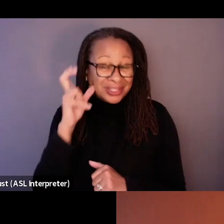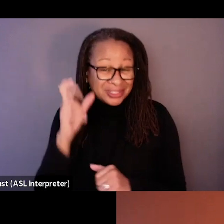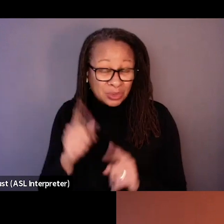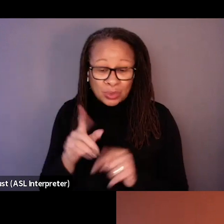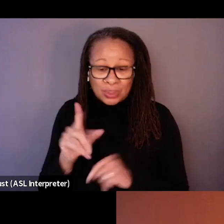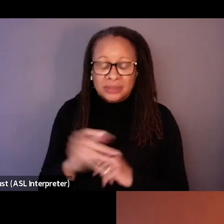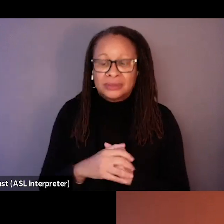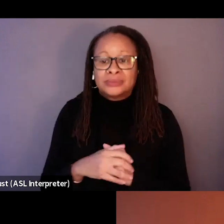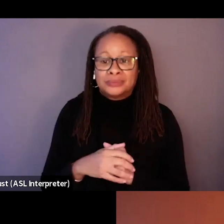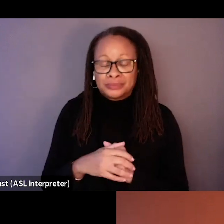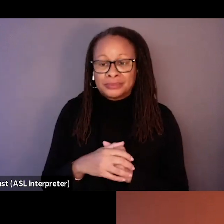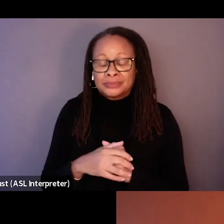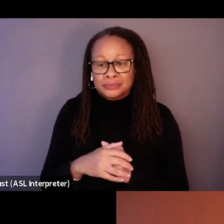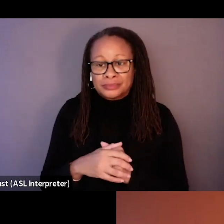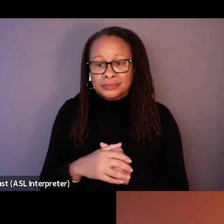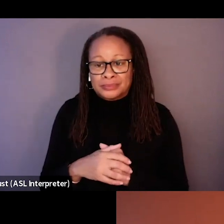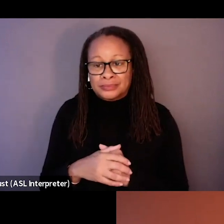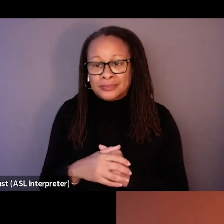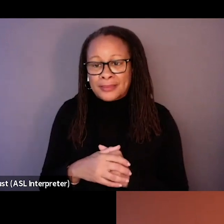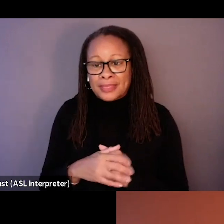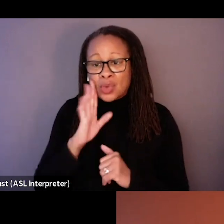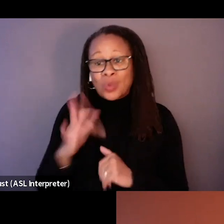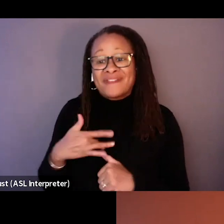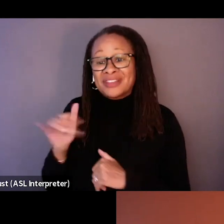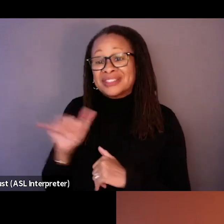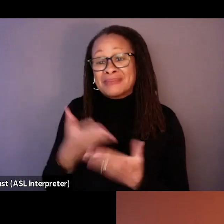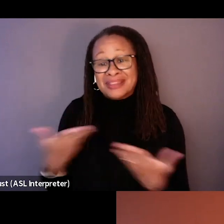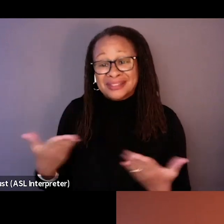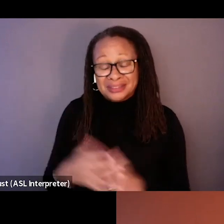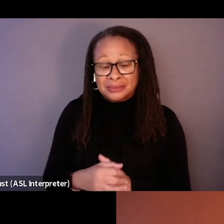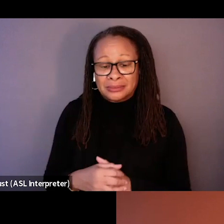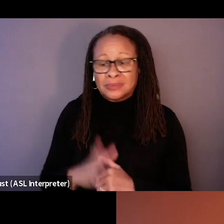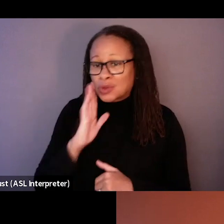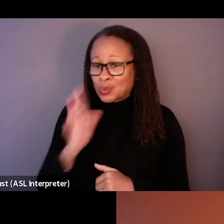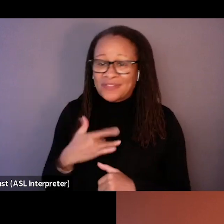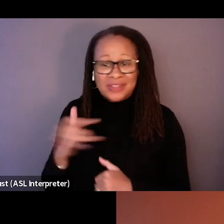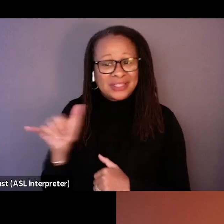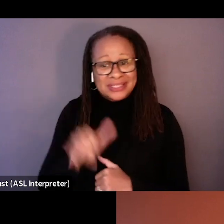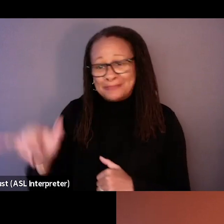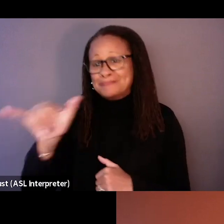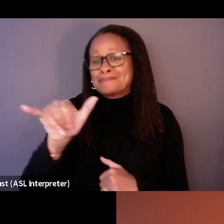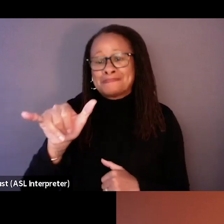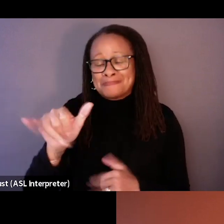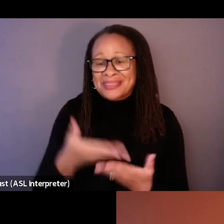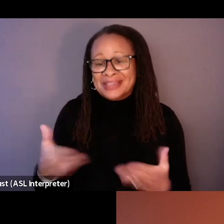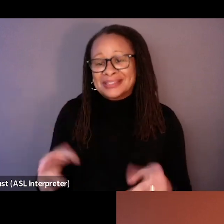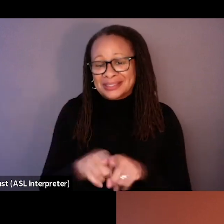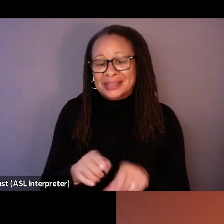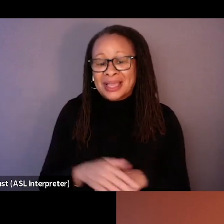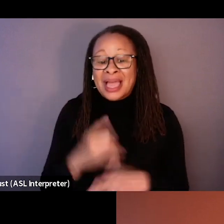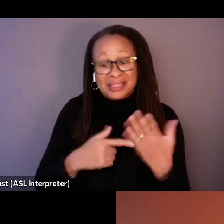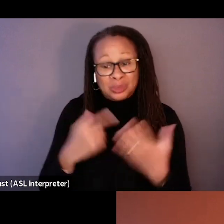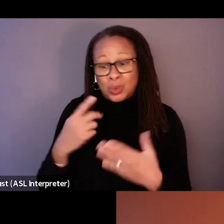you will, you will feel the same things. You will feel the same things. And, uh, that's what Ronita is